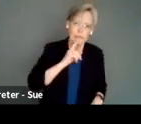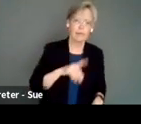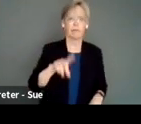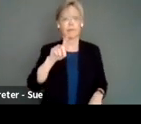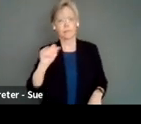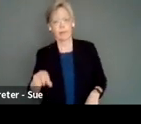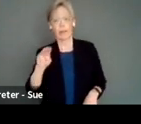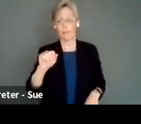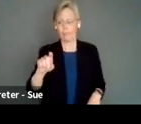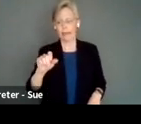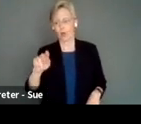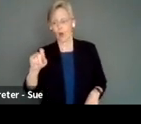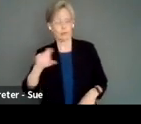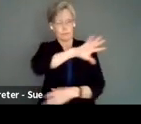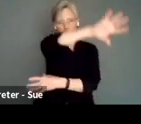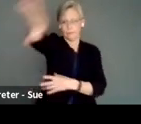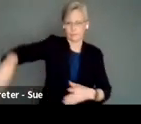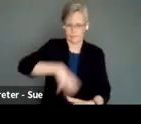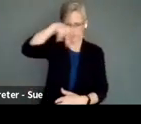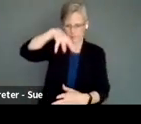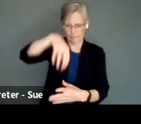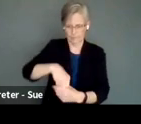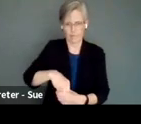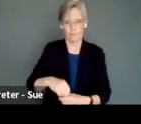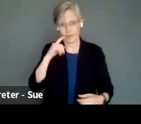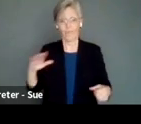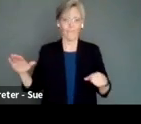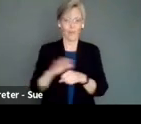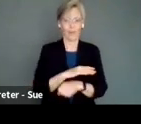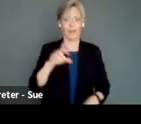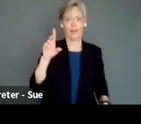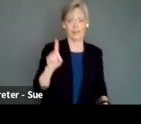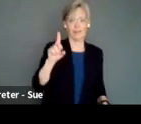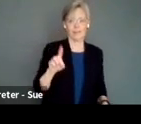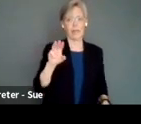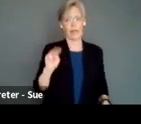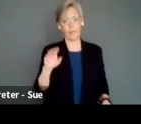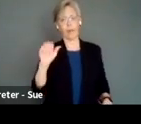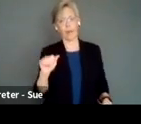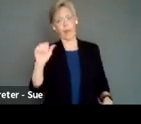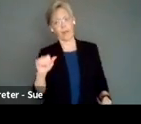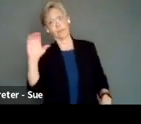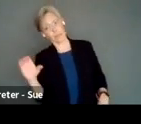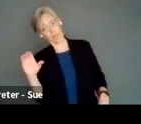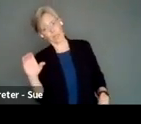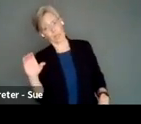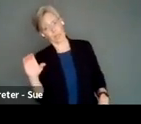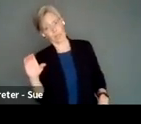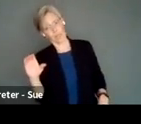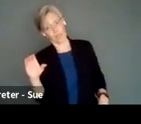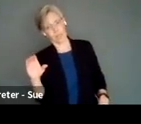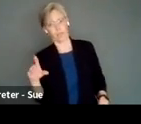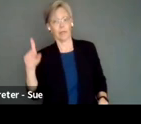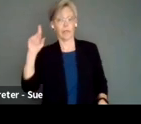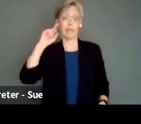arts domain. And that because the full acronym is D-D-M-A-A-C, deaf,